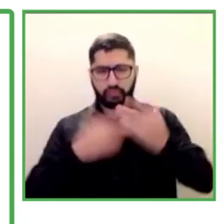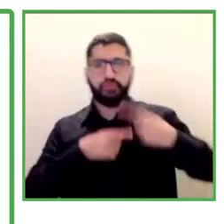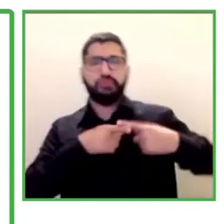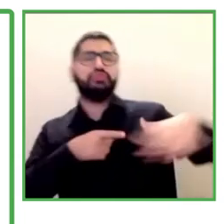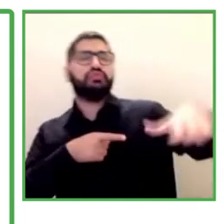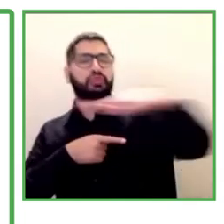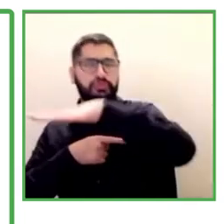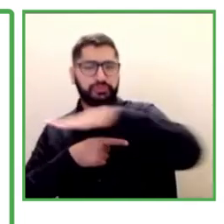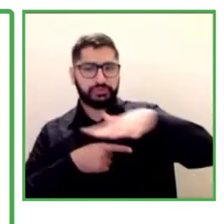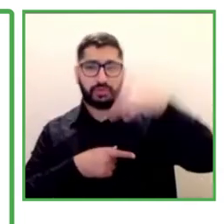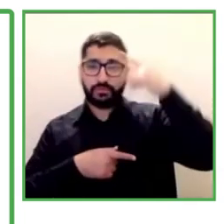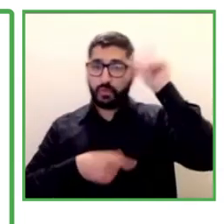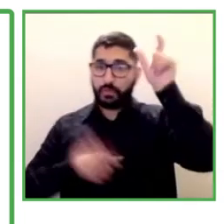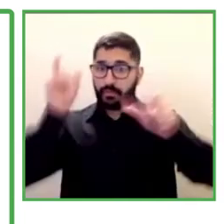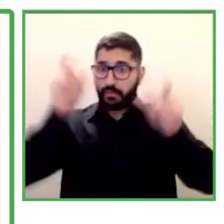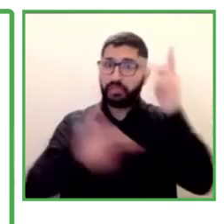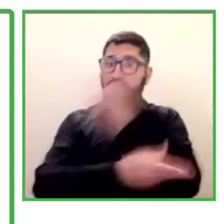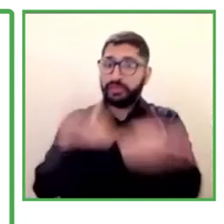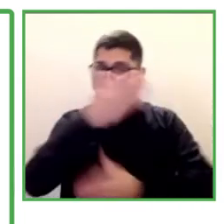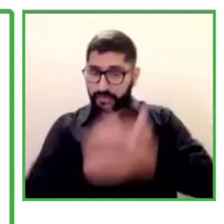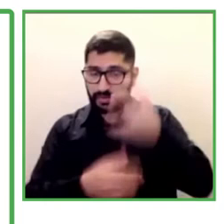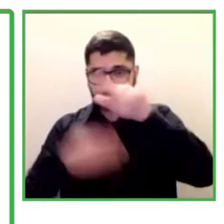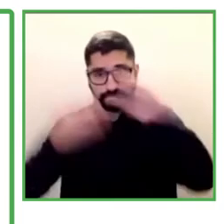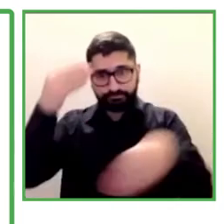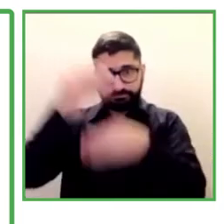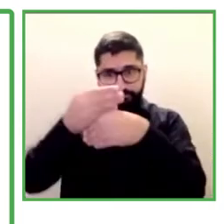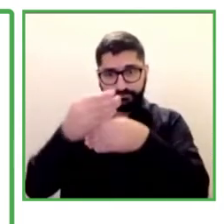in the social cohesion of the country.